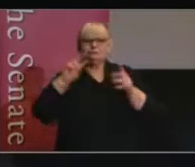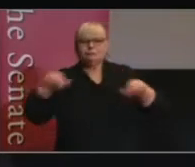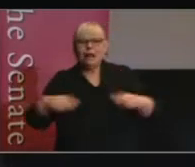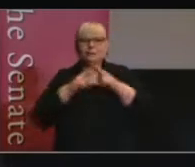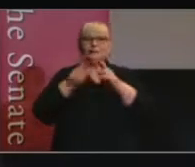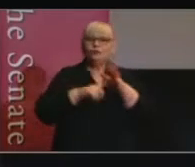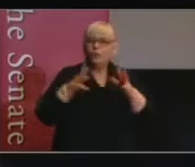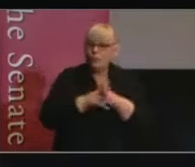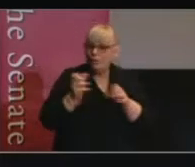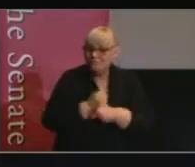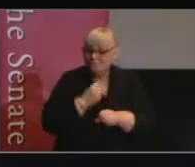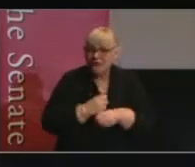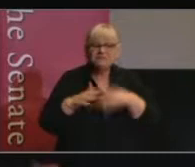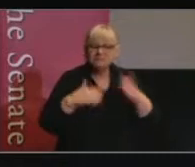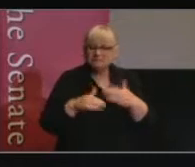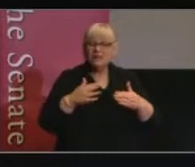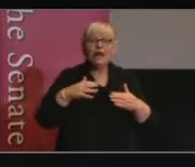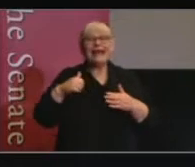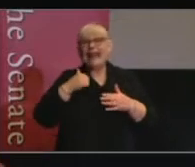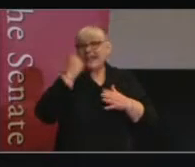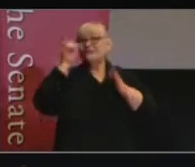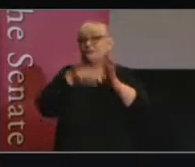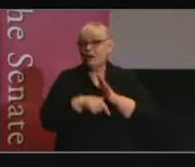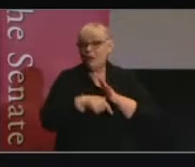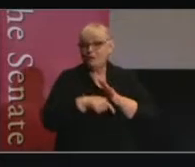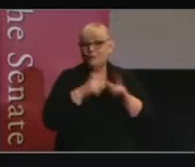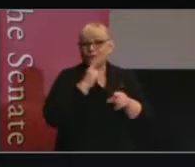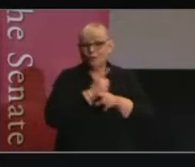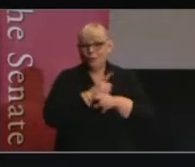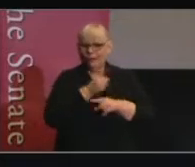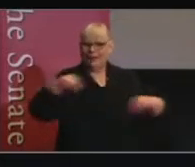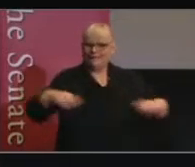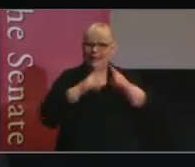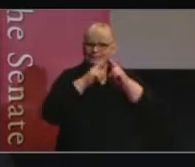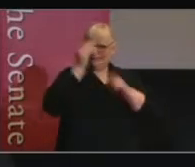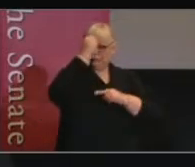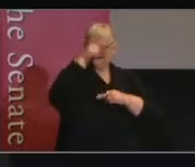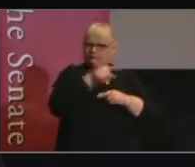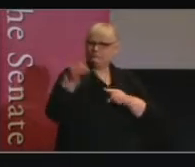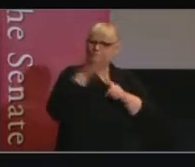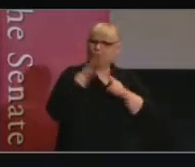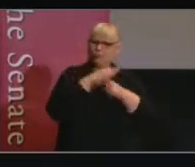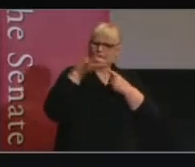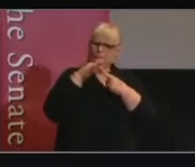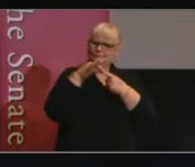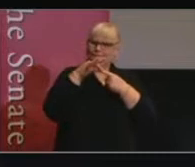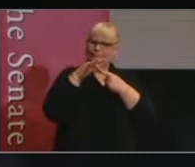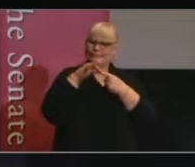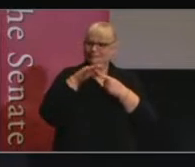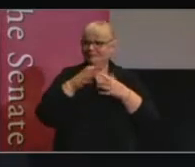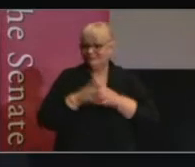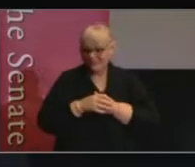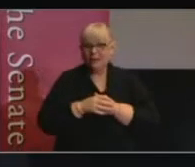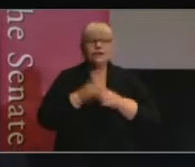And at every point, parliamentary committees are a standout part of this. So, that's why this